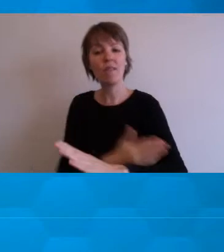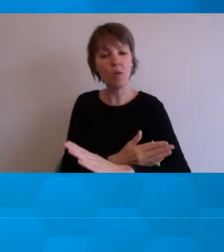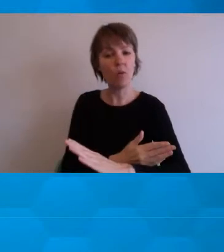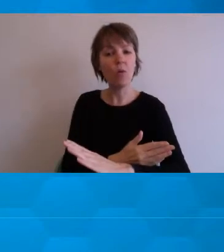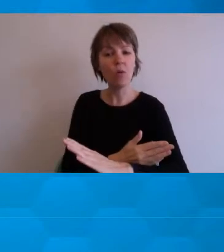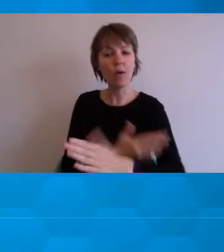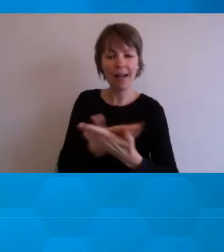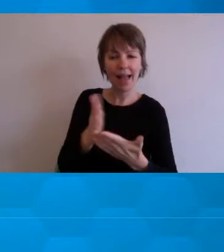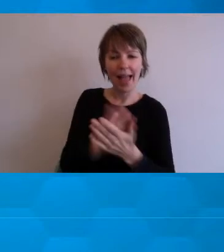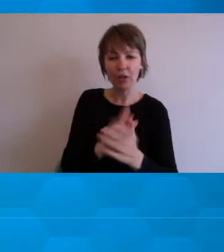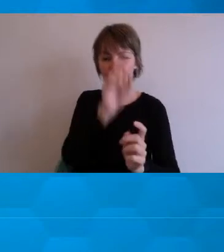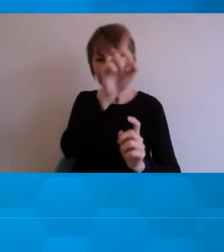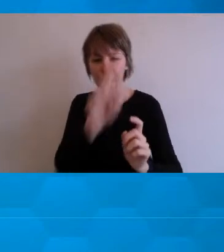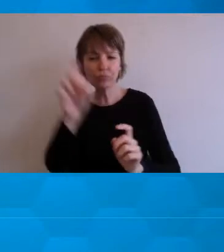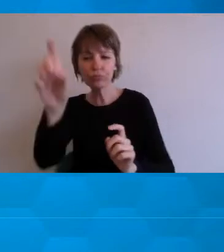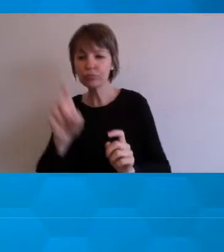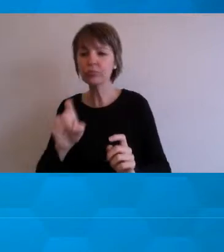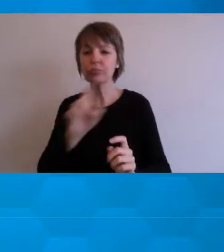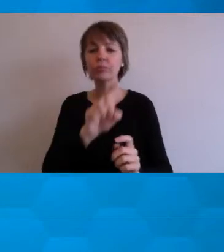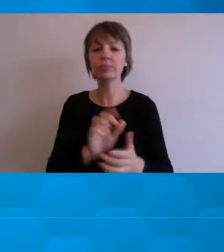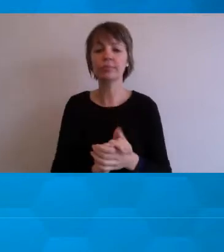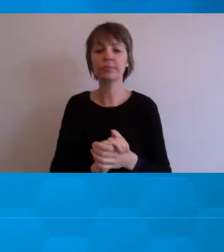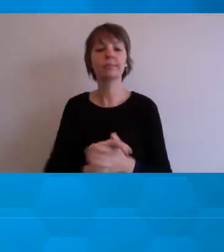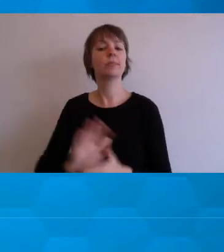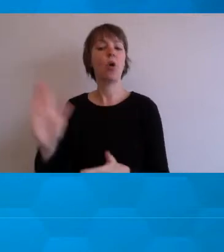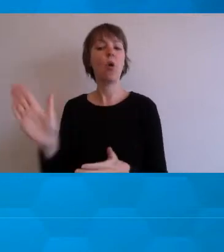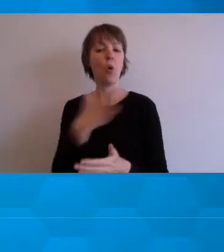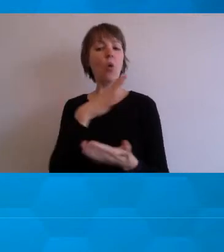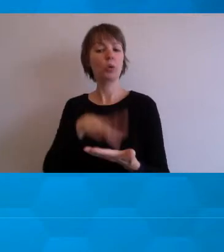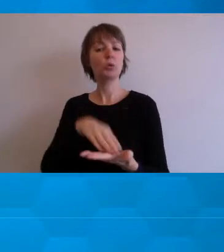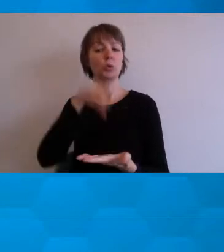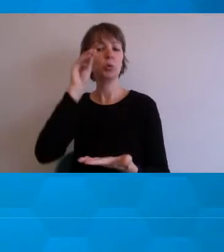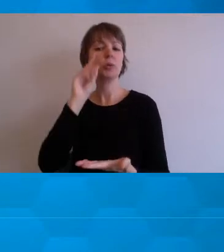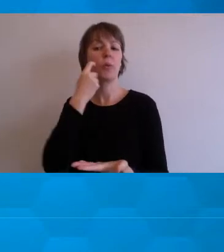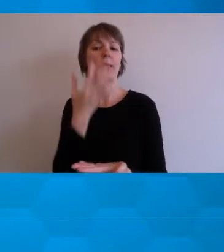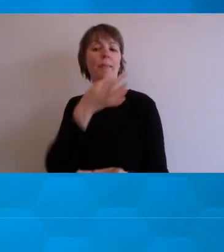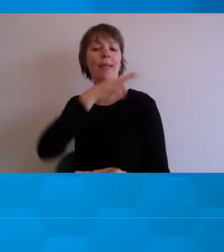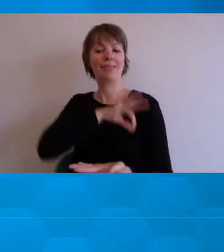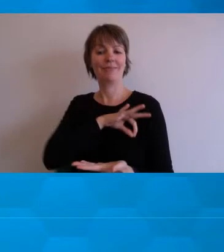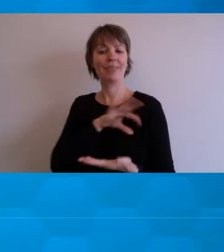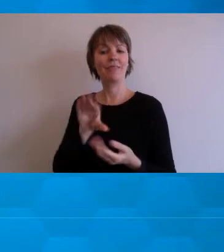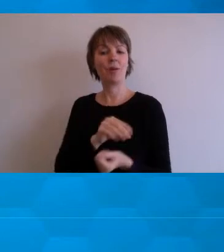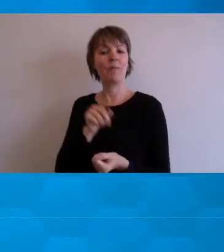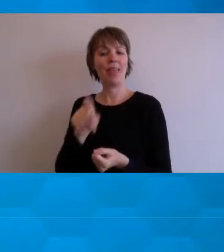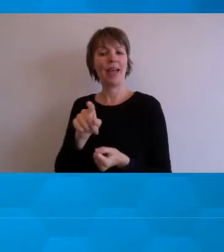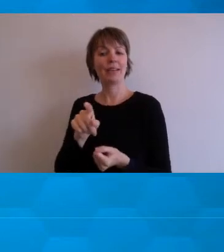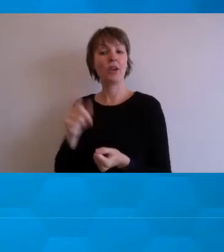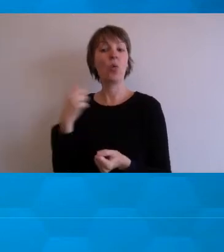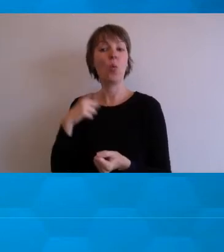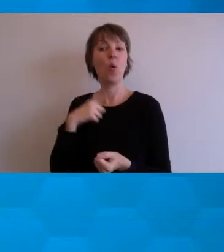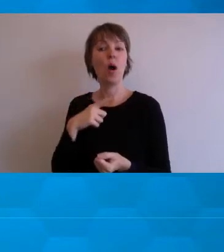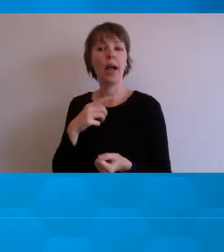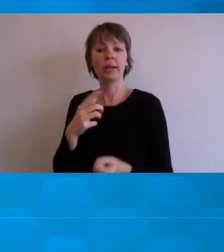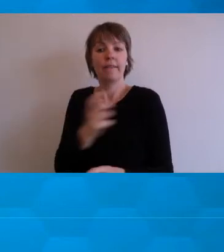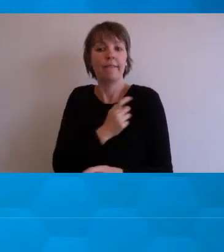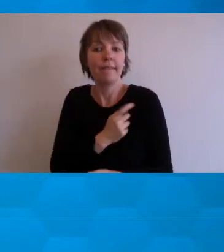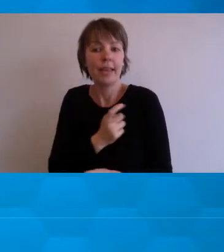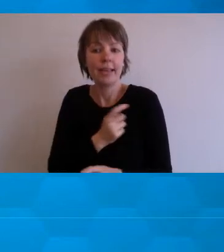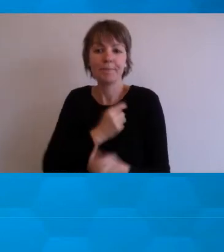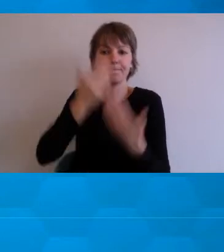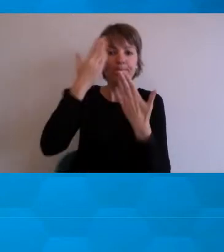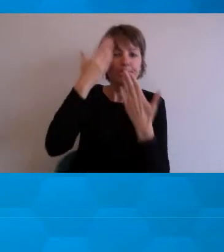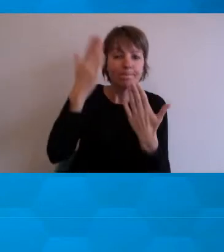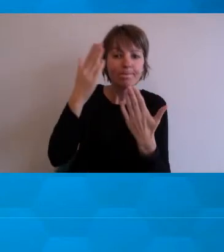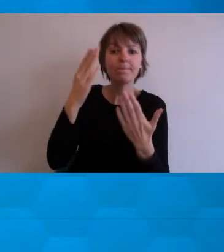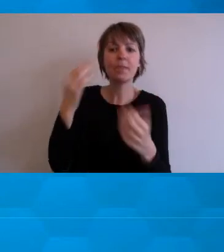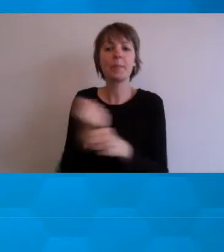In fact, all students would benefit from this. As students tell us, it's the fear of the unknown that creates the most stress